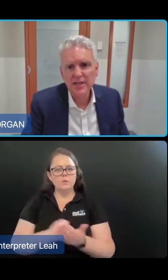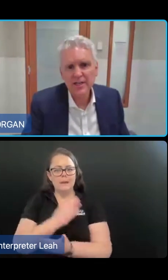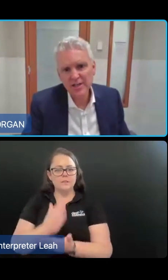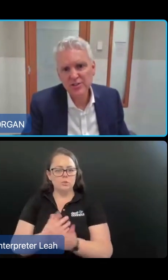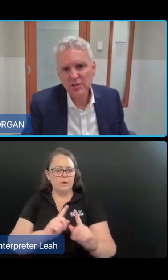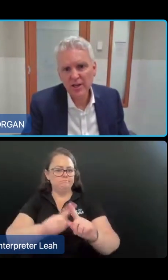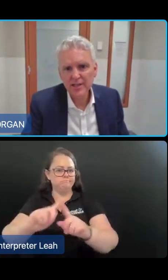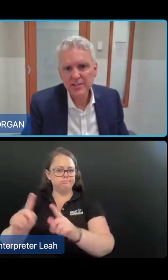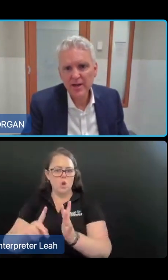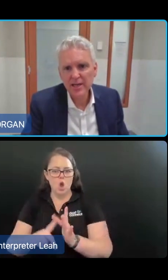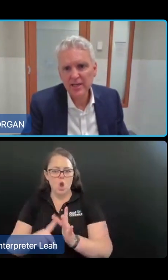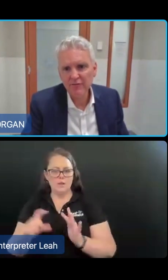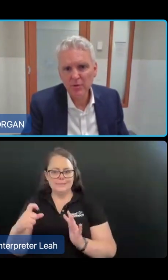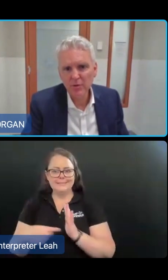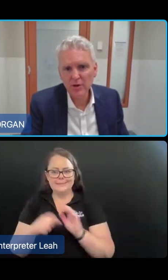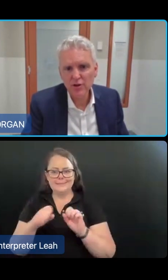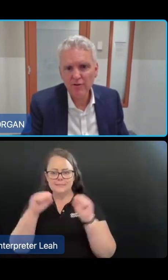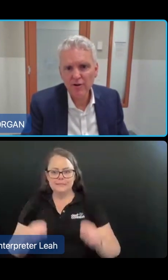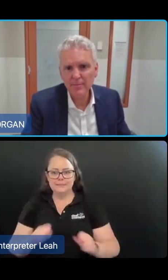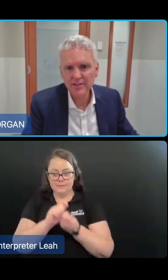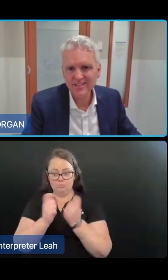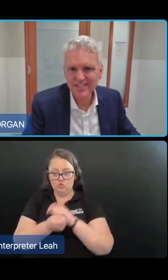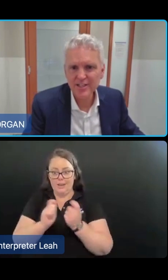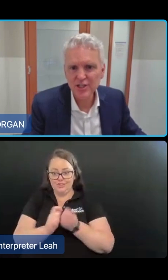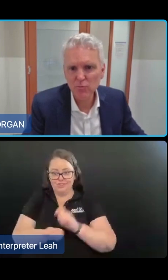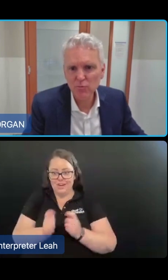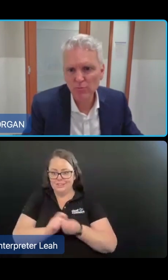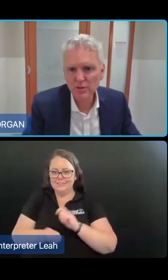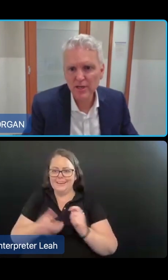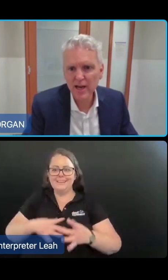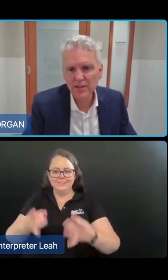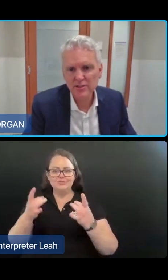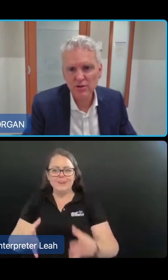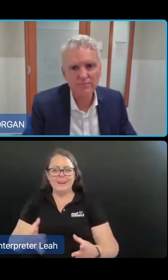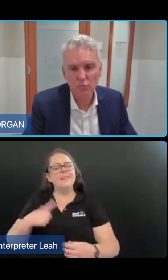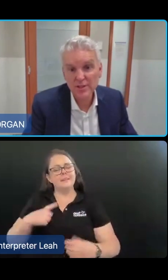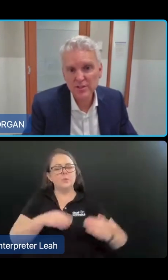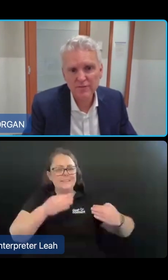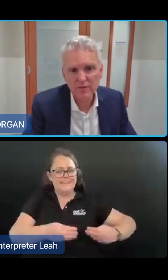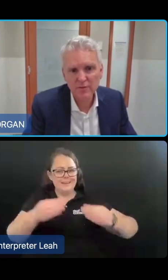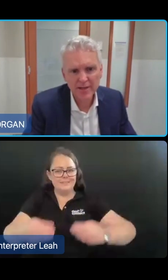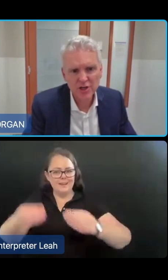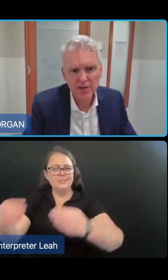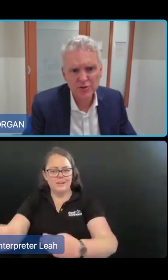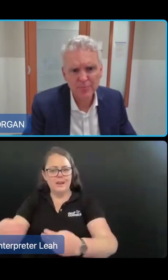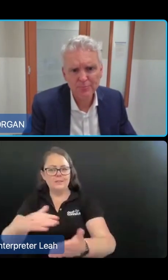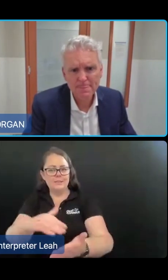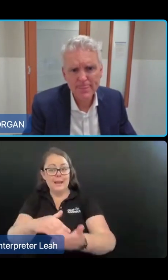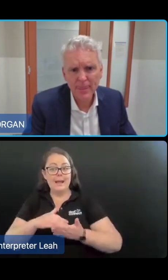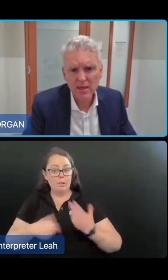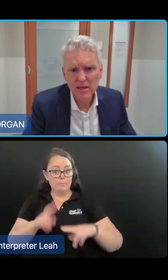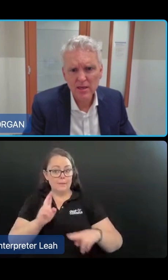changes that we're going to need to make in government for the new program and staging will help to mitigate the sort of risks of a big bang change.